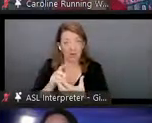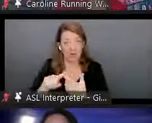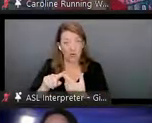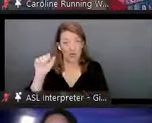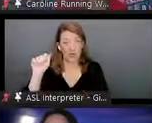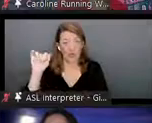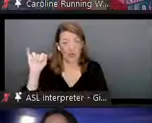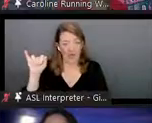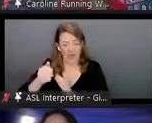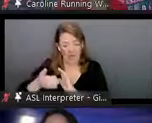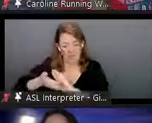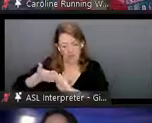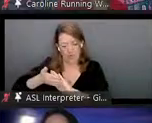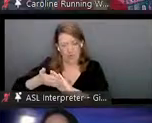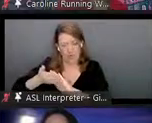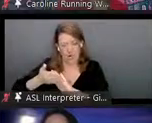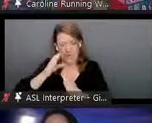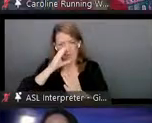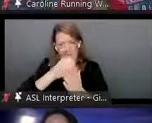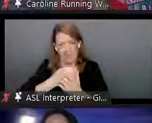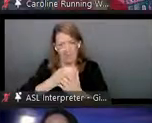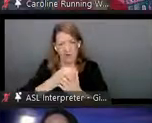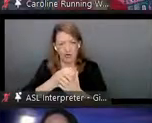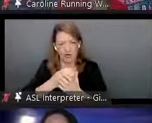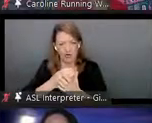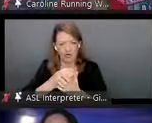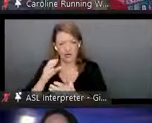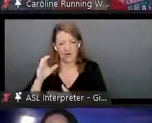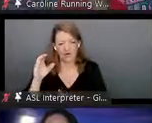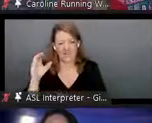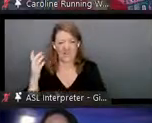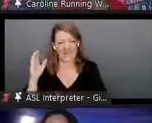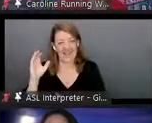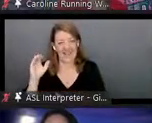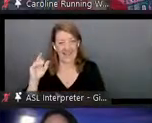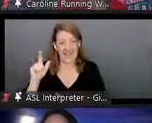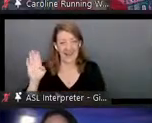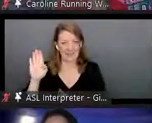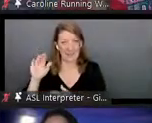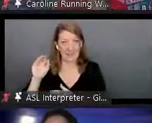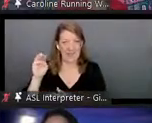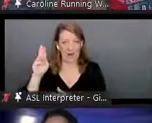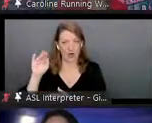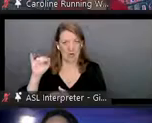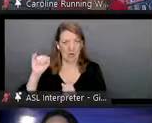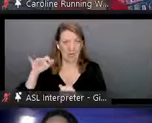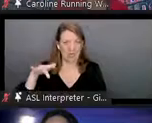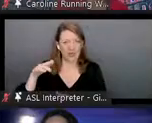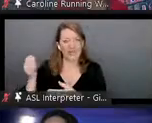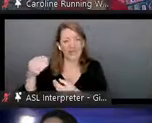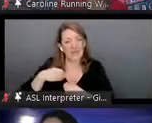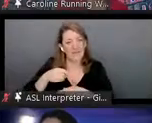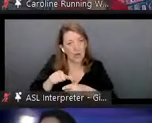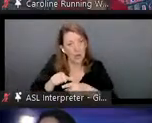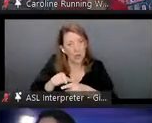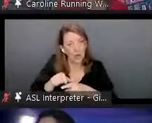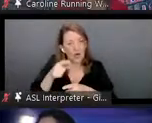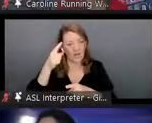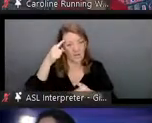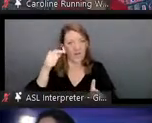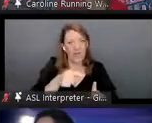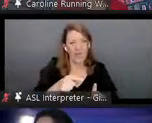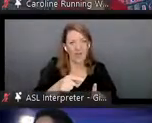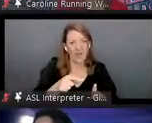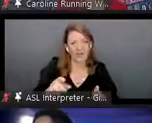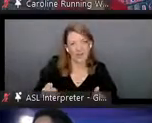uh uh caleb maori magic and then it spits out a word for what it saw in this case it would see maybe a